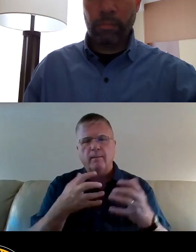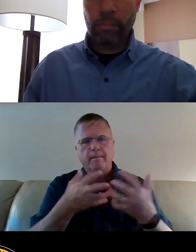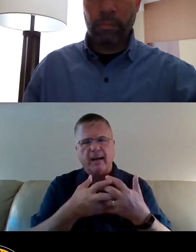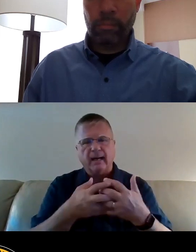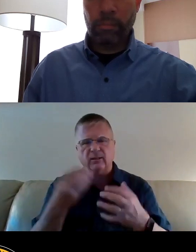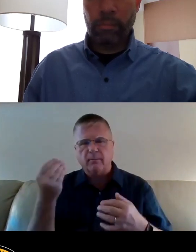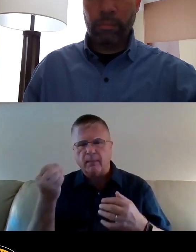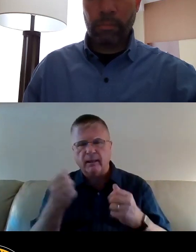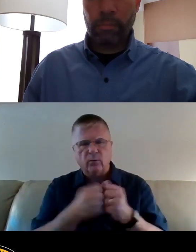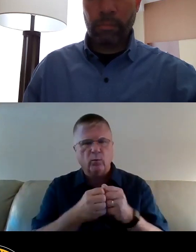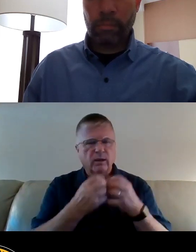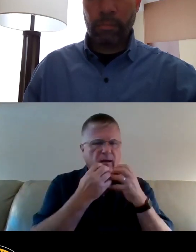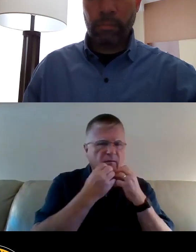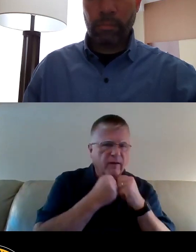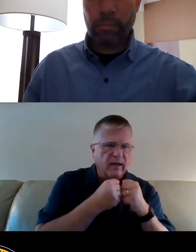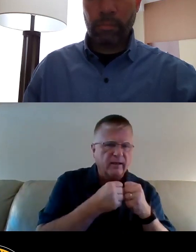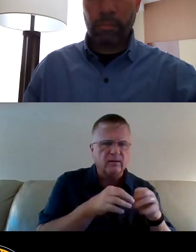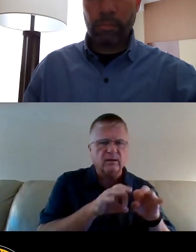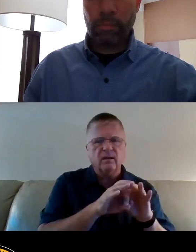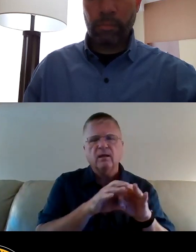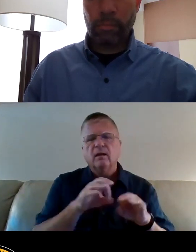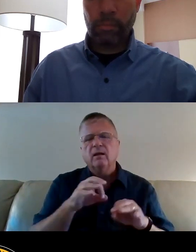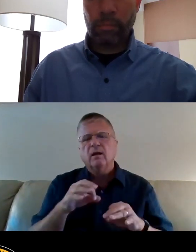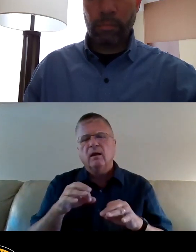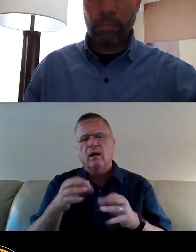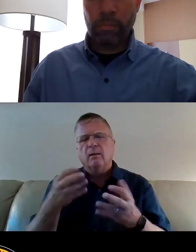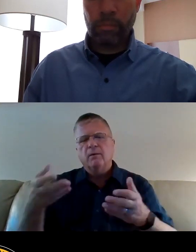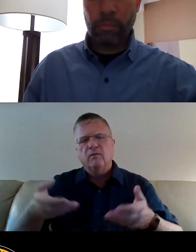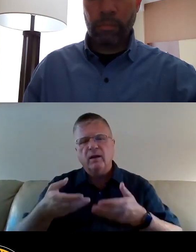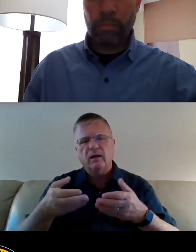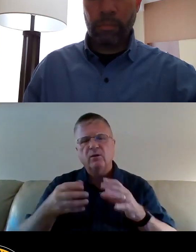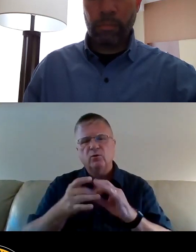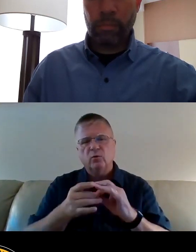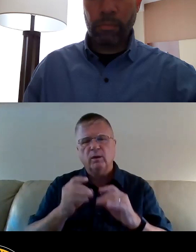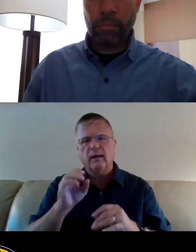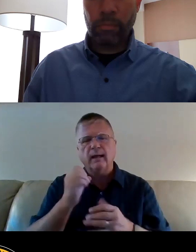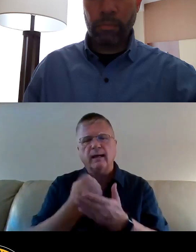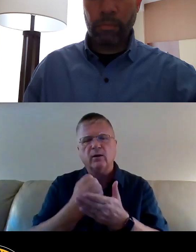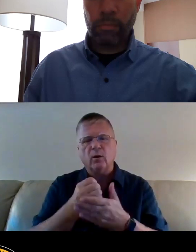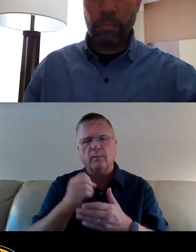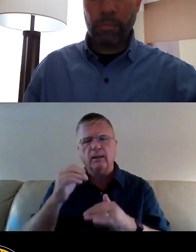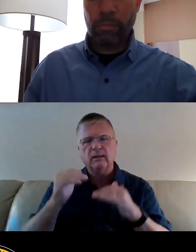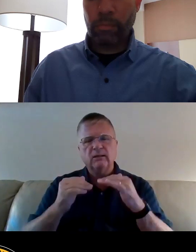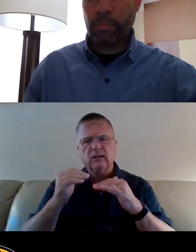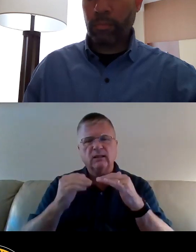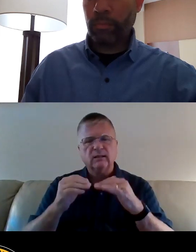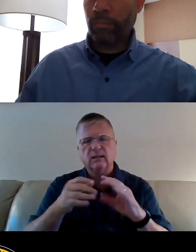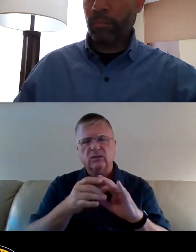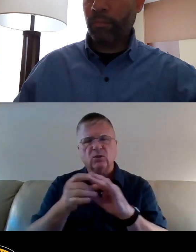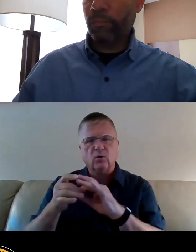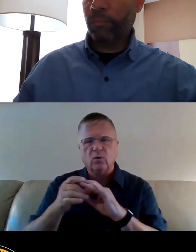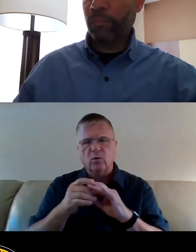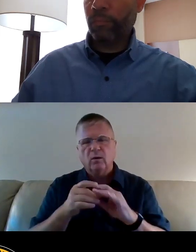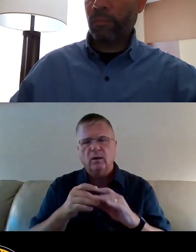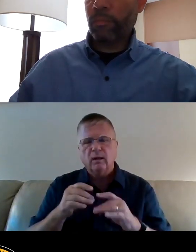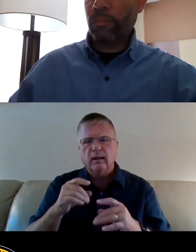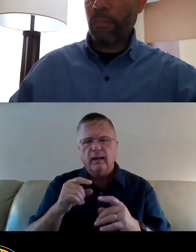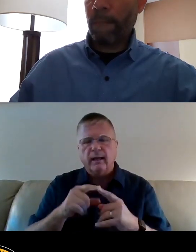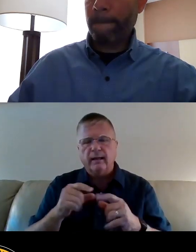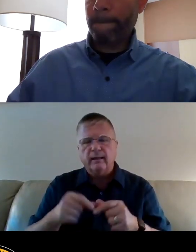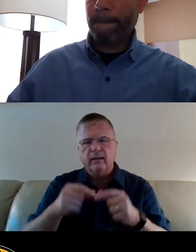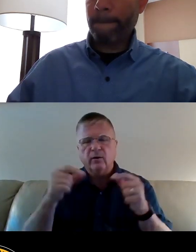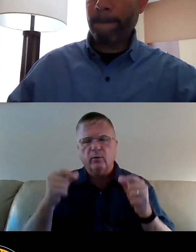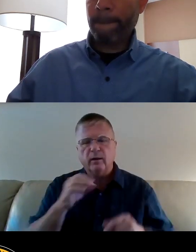I'm also inviting you to join the Economic Justice Circle in the Equitable and Just Greater Pittsburgh's ARPA